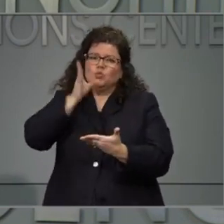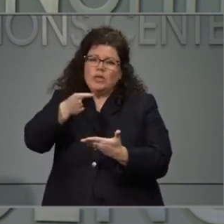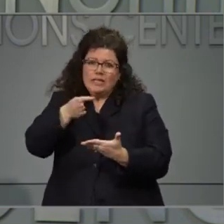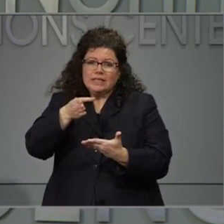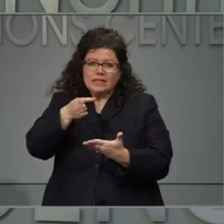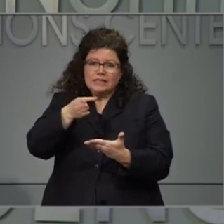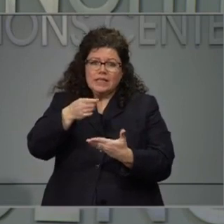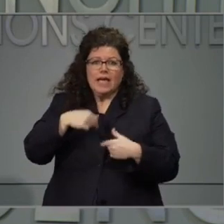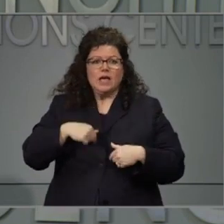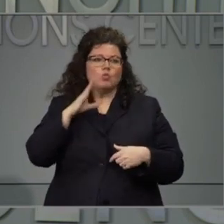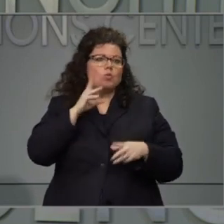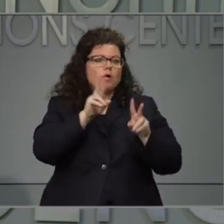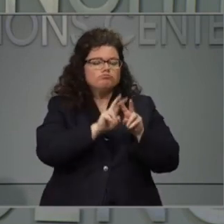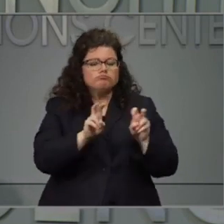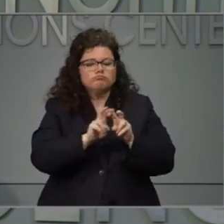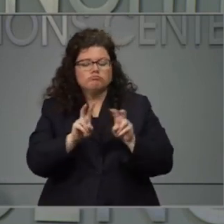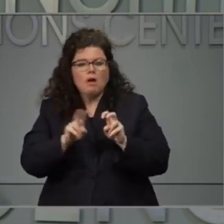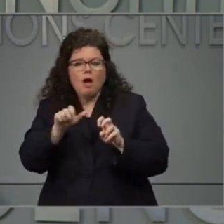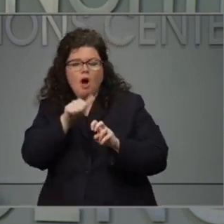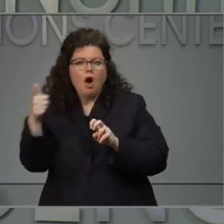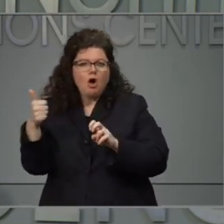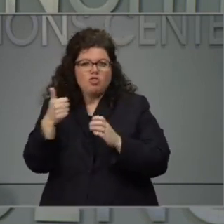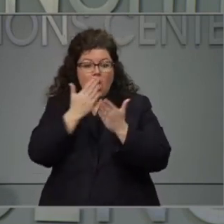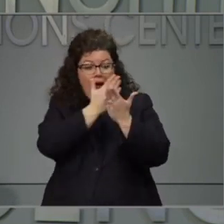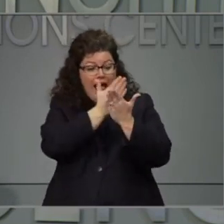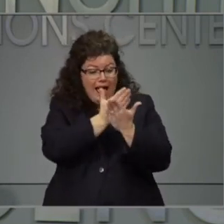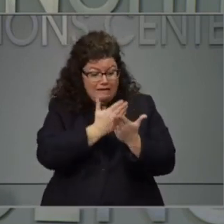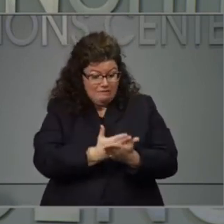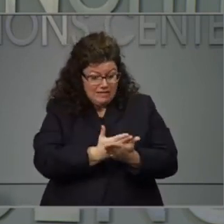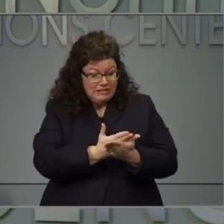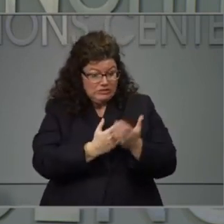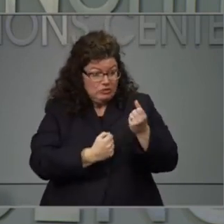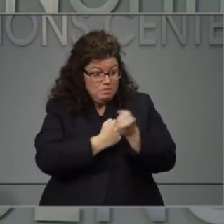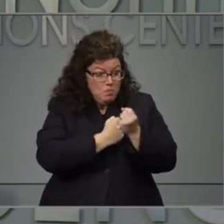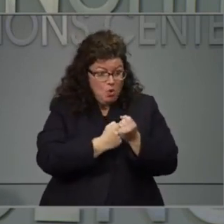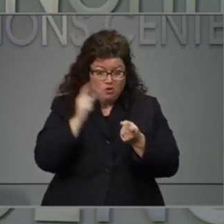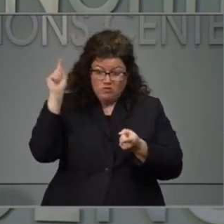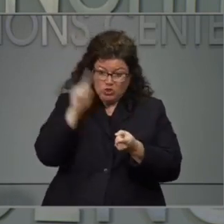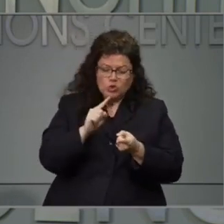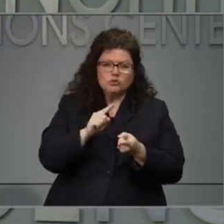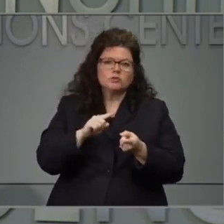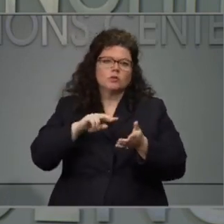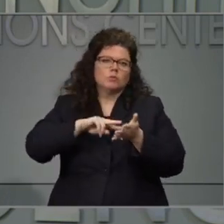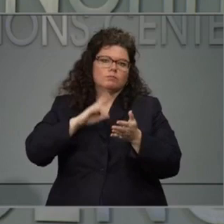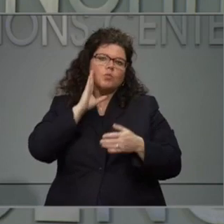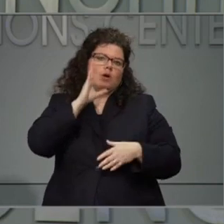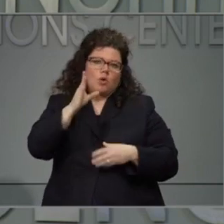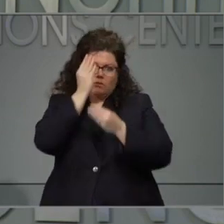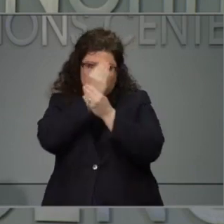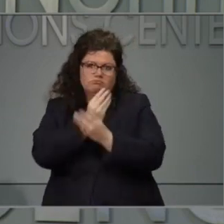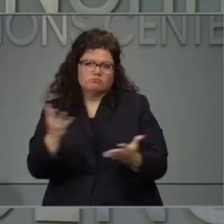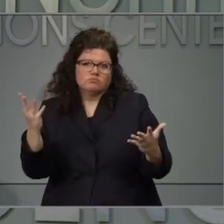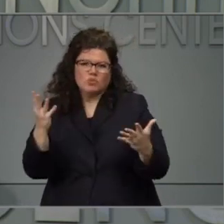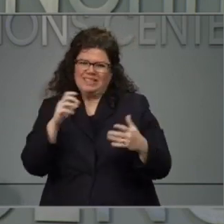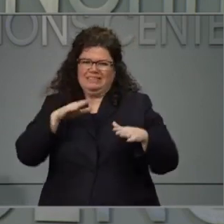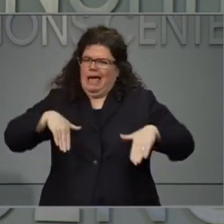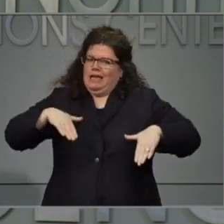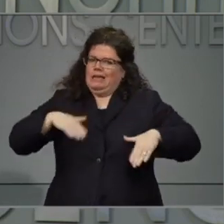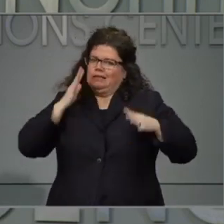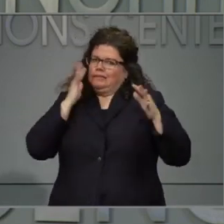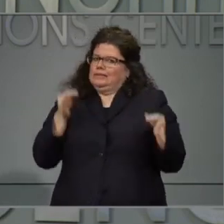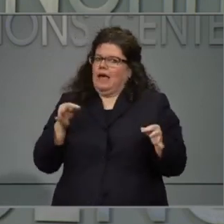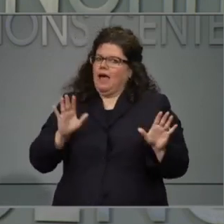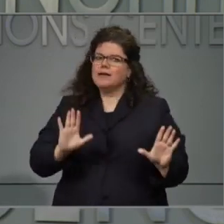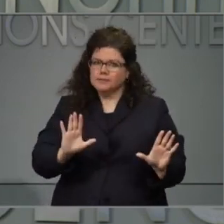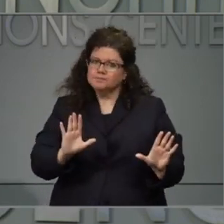potential interventions that we might take. I'll let you know those when we're ready to talk about them. But that's